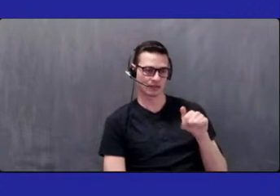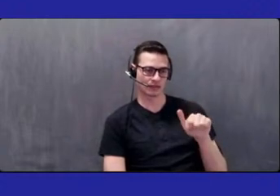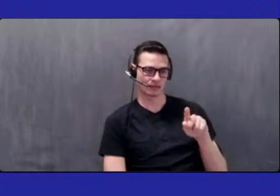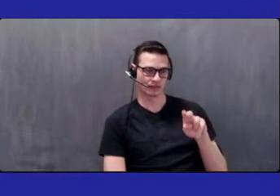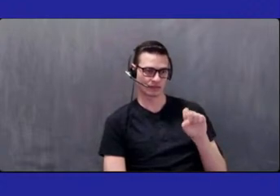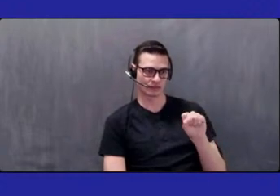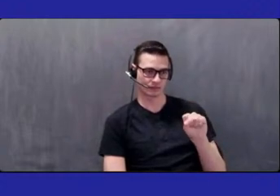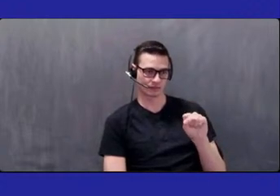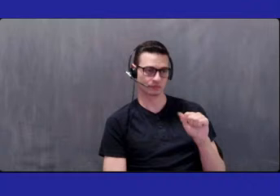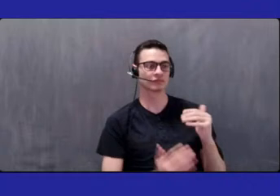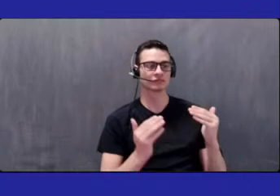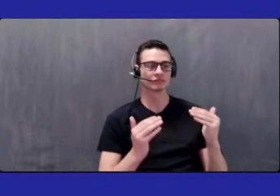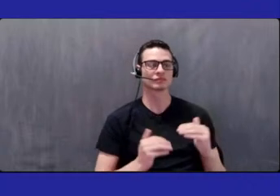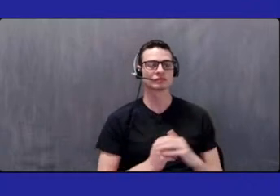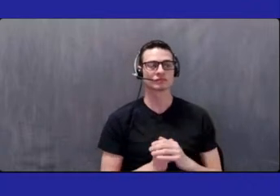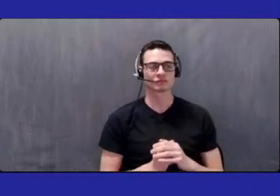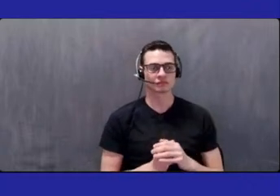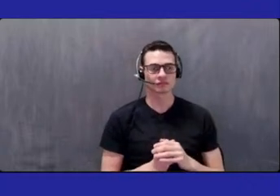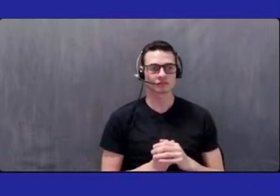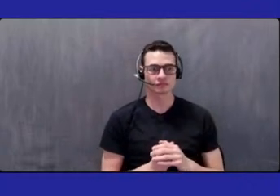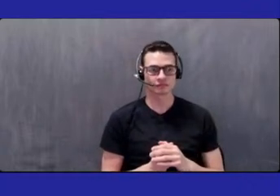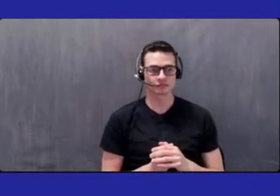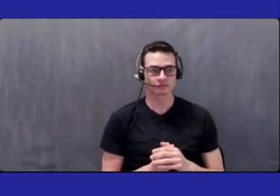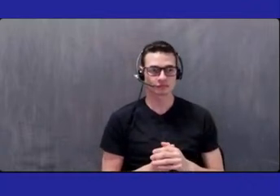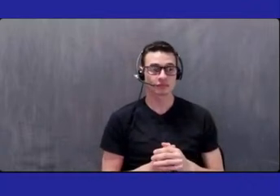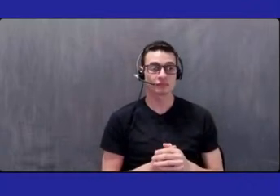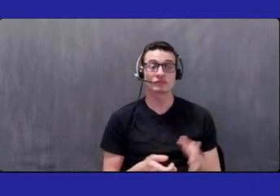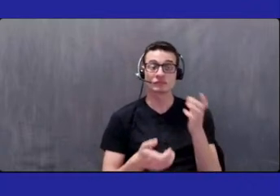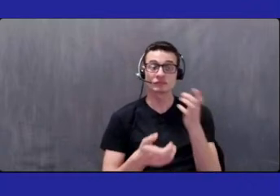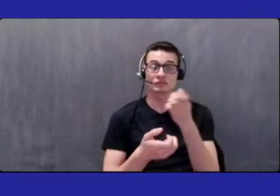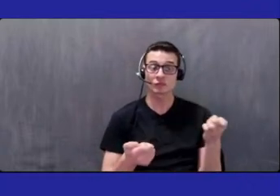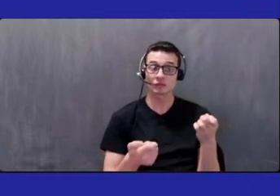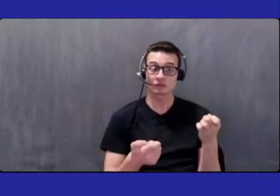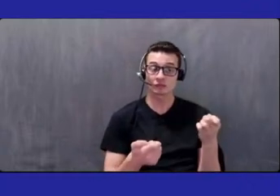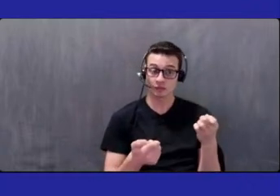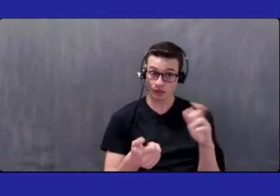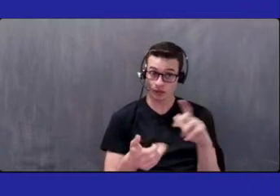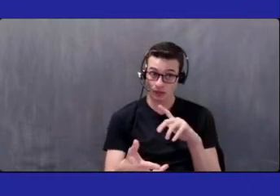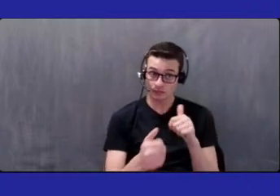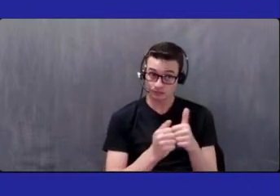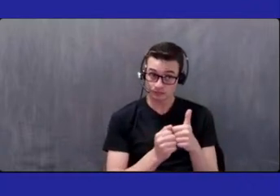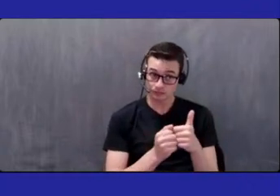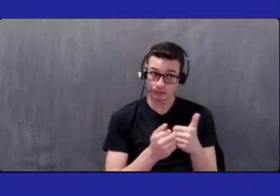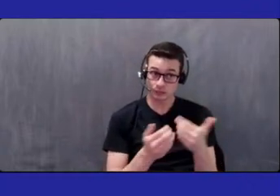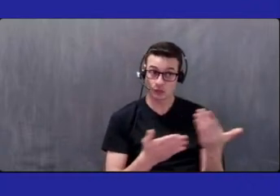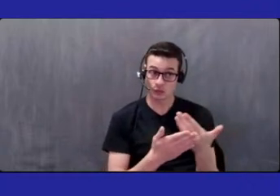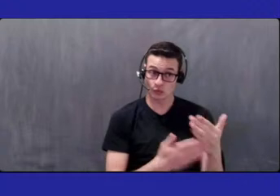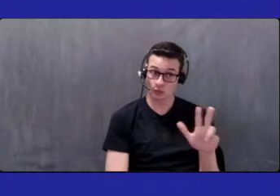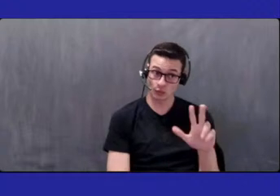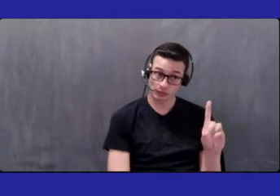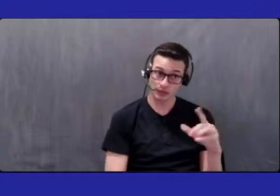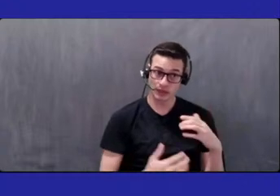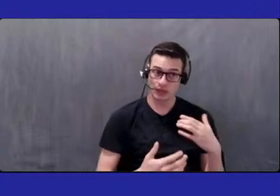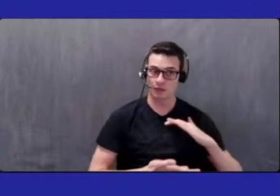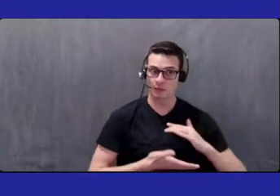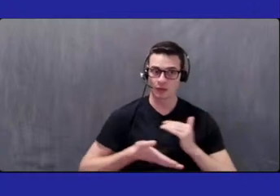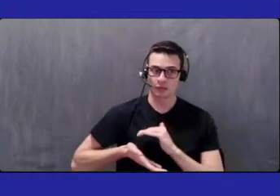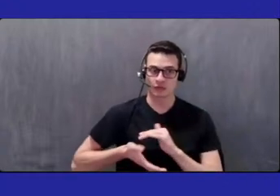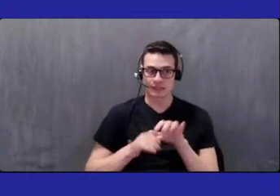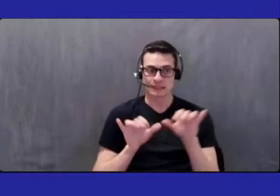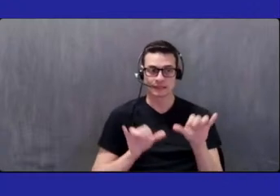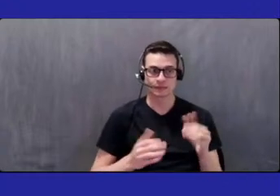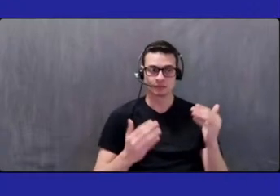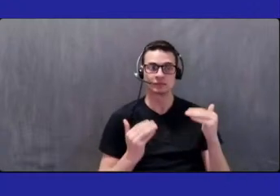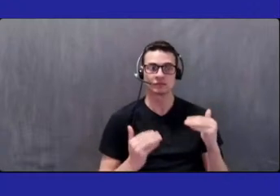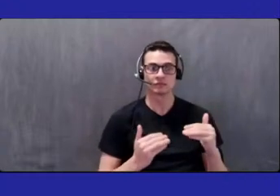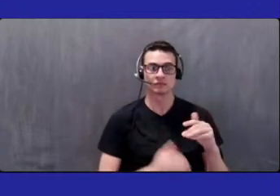Equipment and infrastructure update. We have a new 3D mammography system, a new dual energy